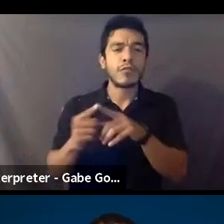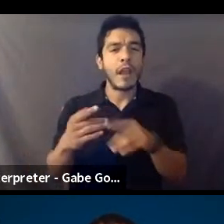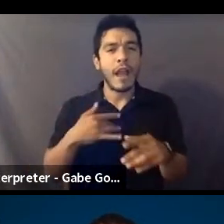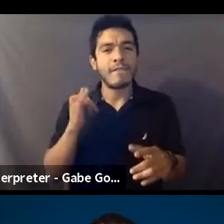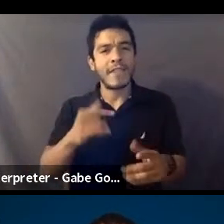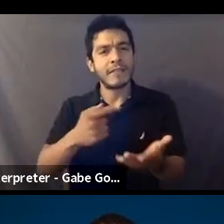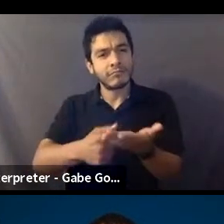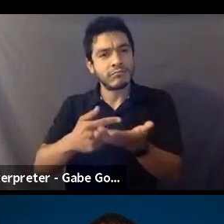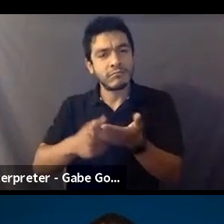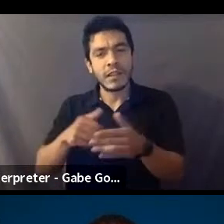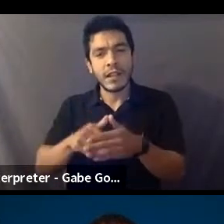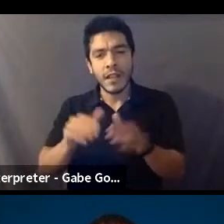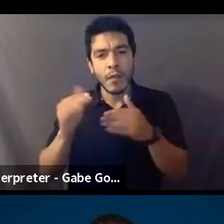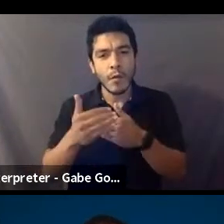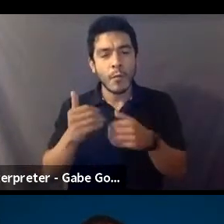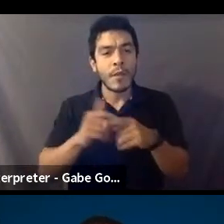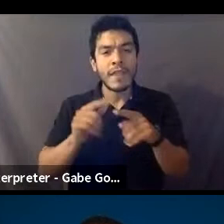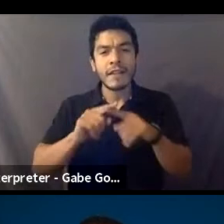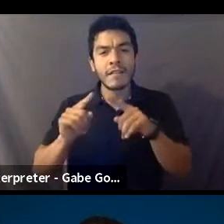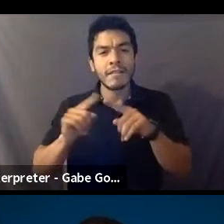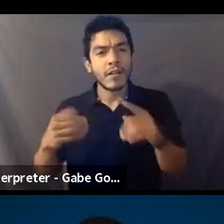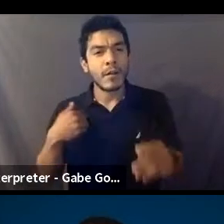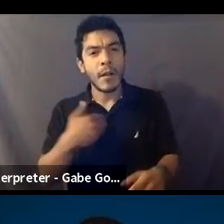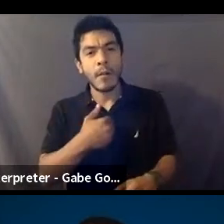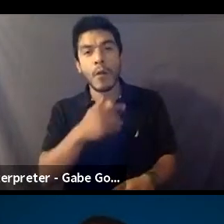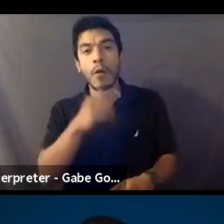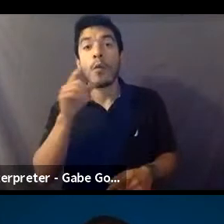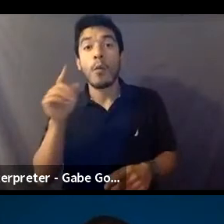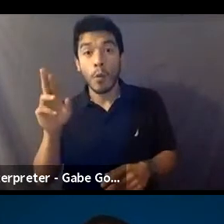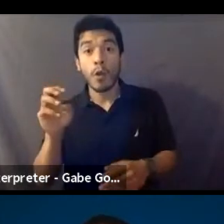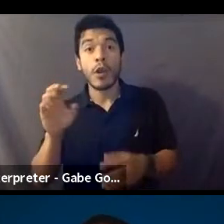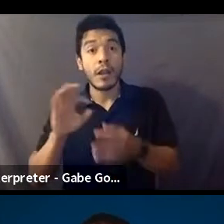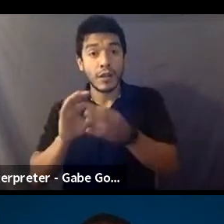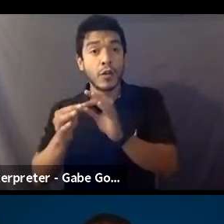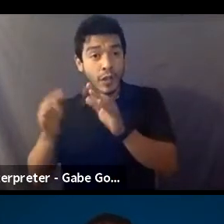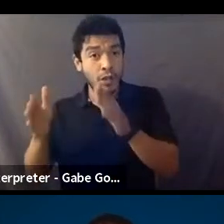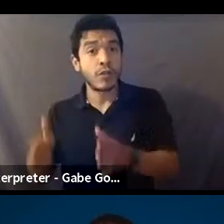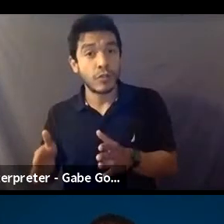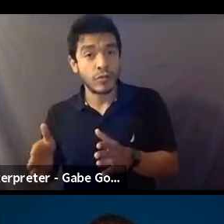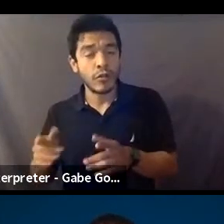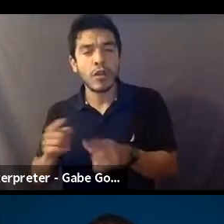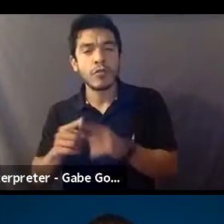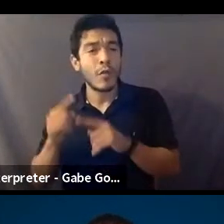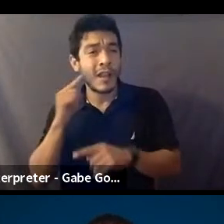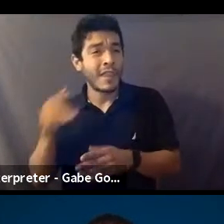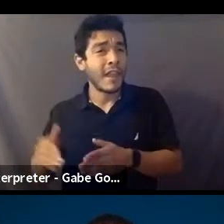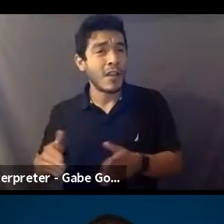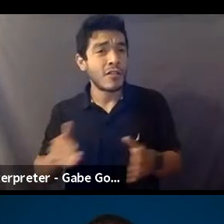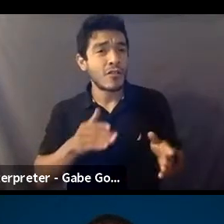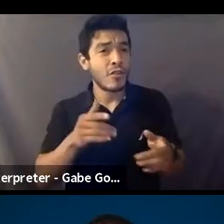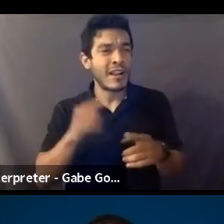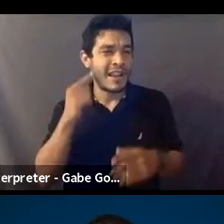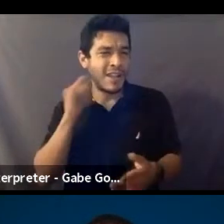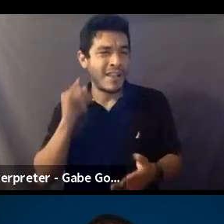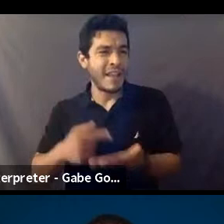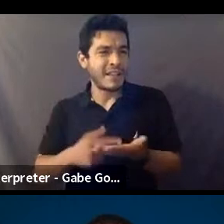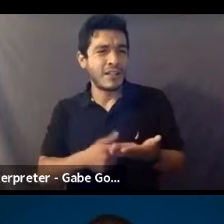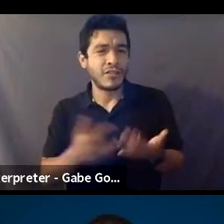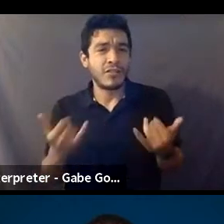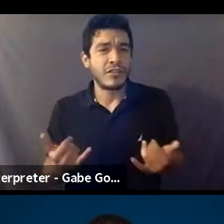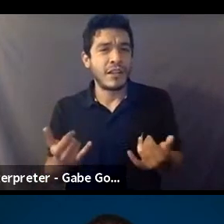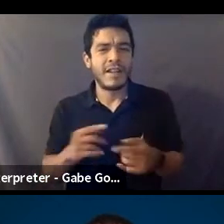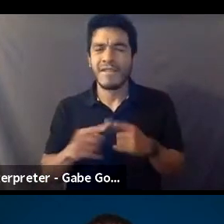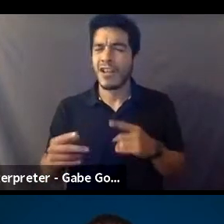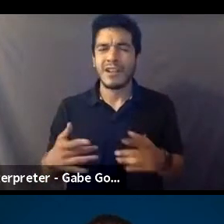along with several SAG-AFTRA members who were intimacy coordinators. So this journey to hear this conversation today is just super amazing and very